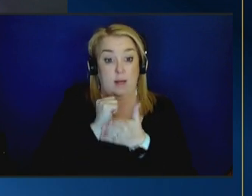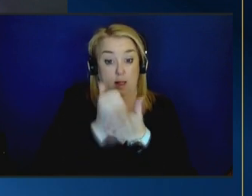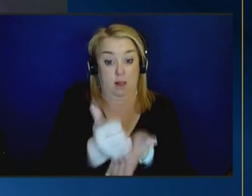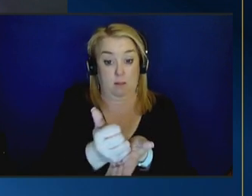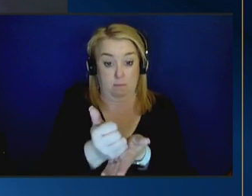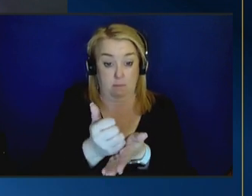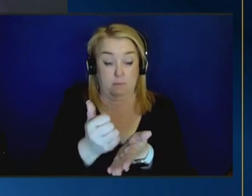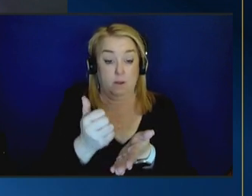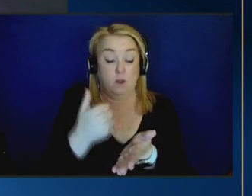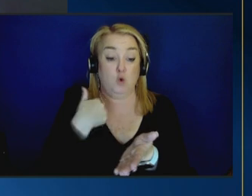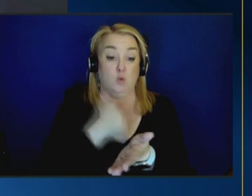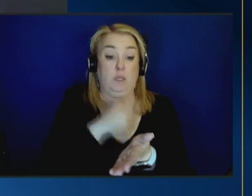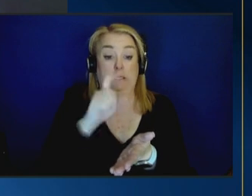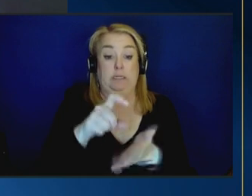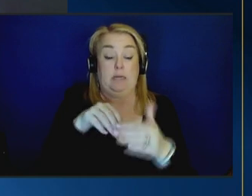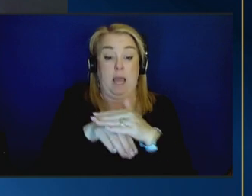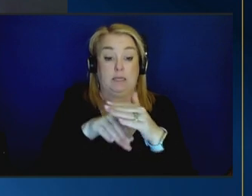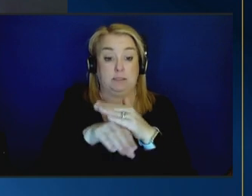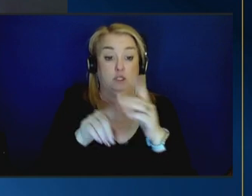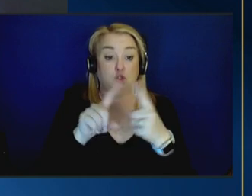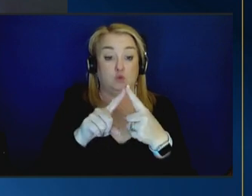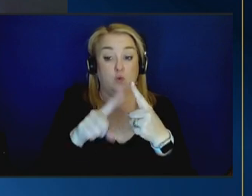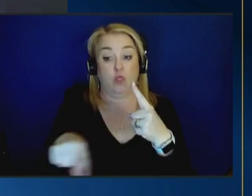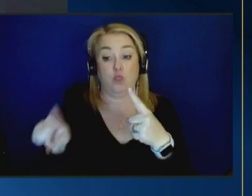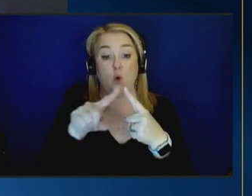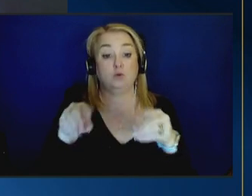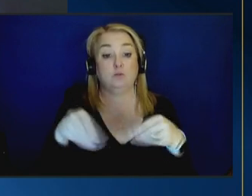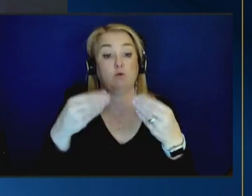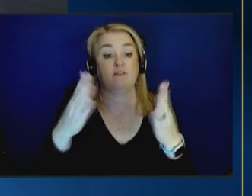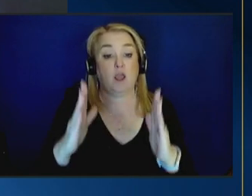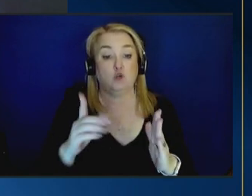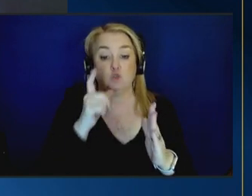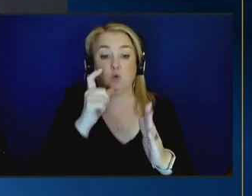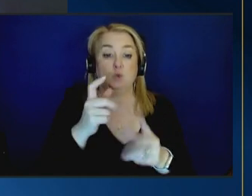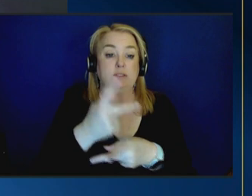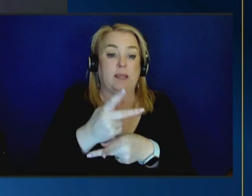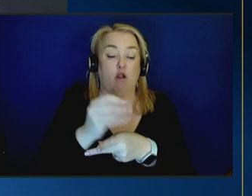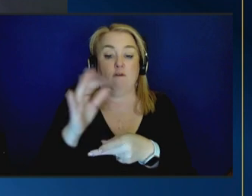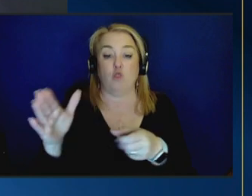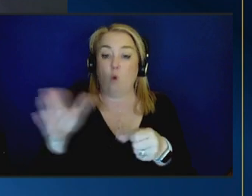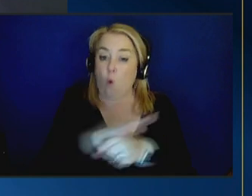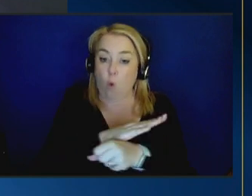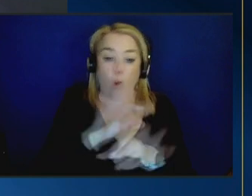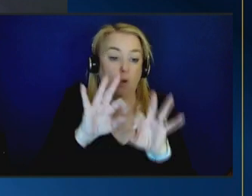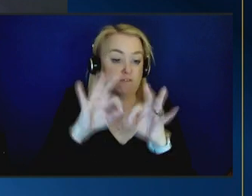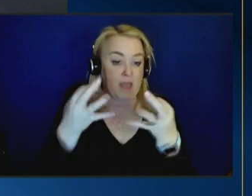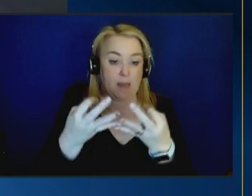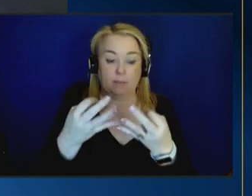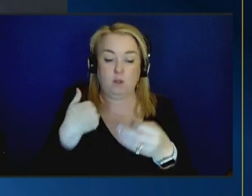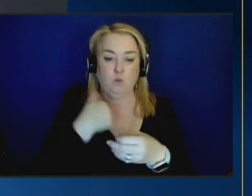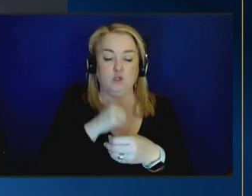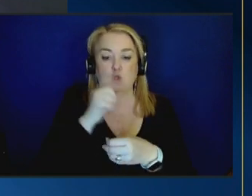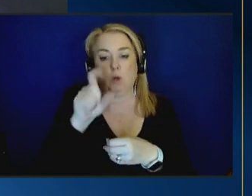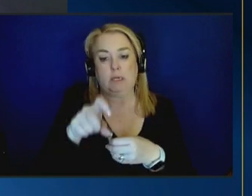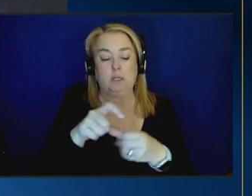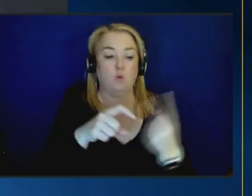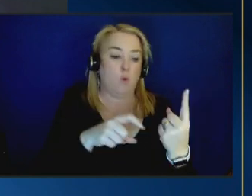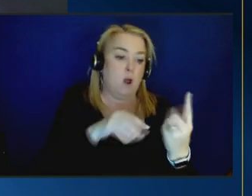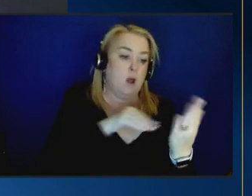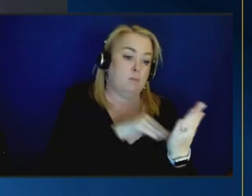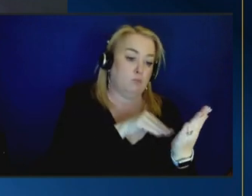need access to providers that will treat the whole family we don't need a provider that addresses